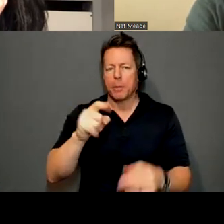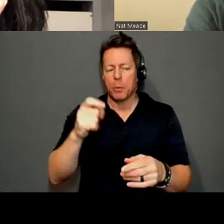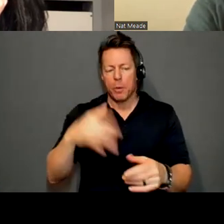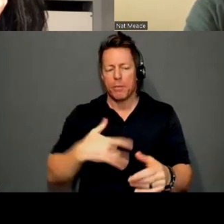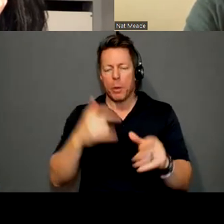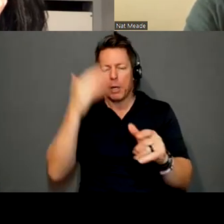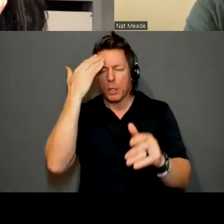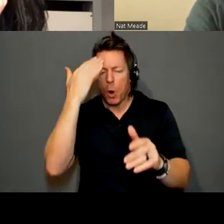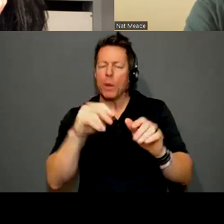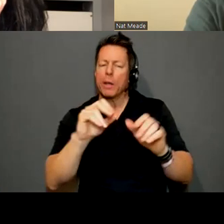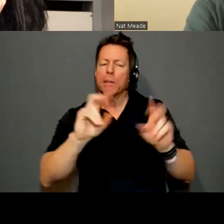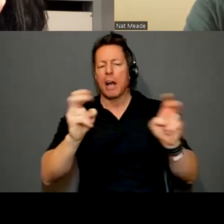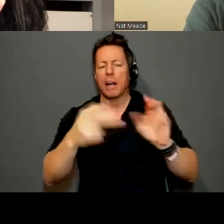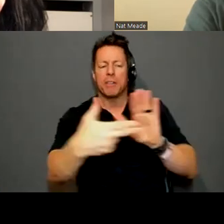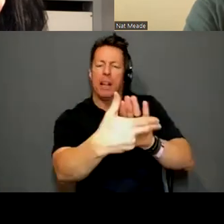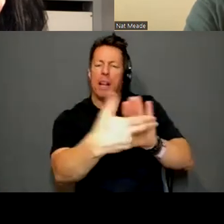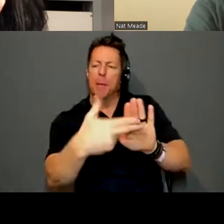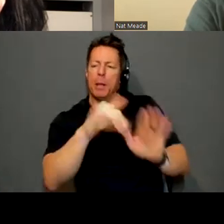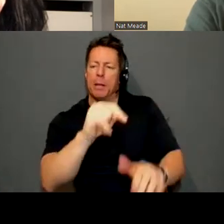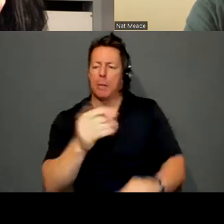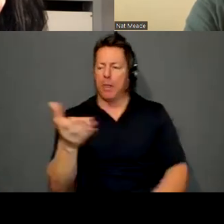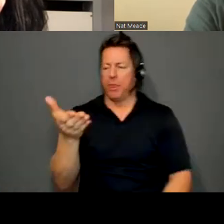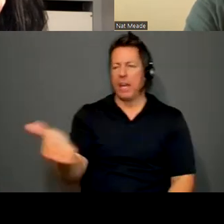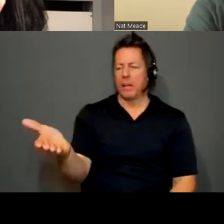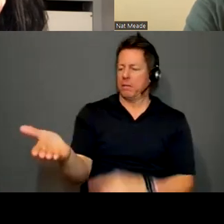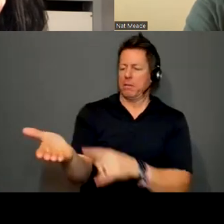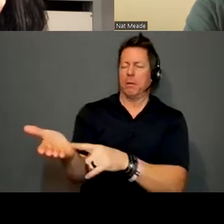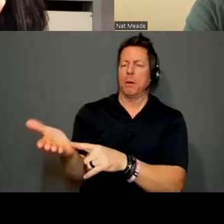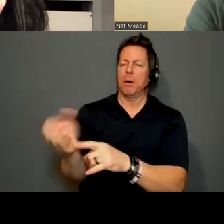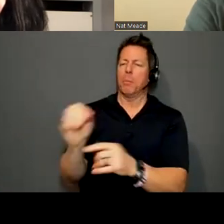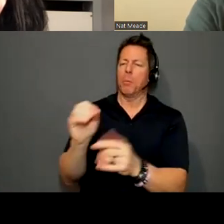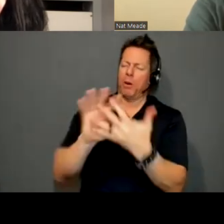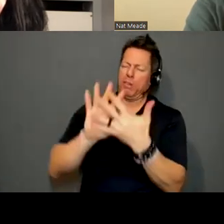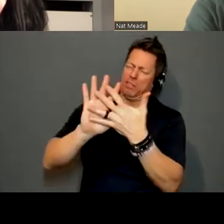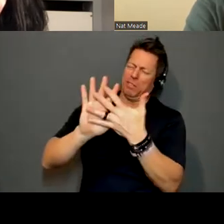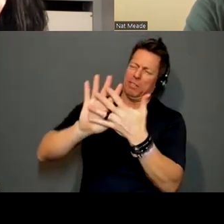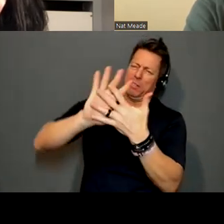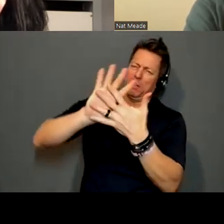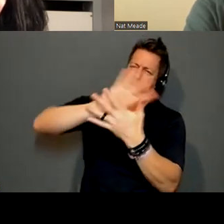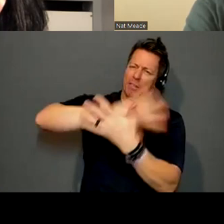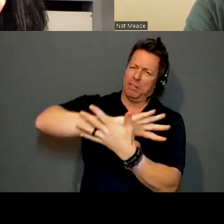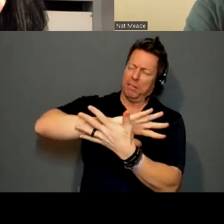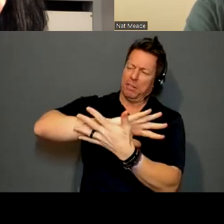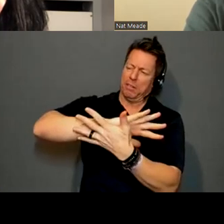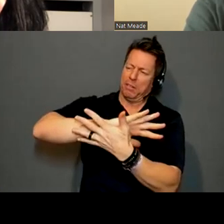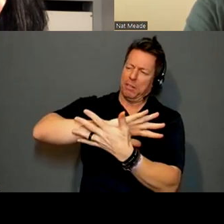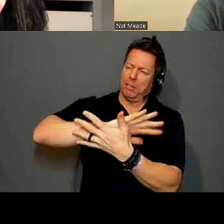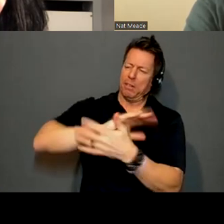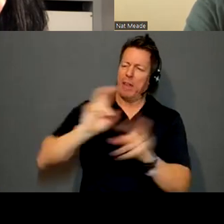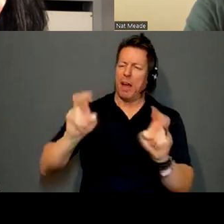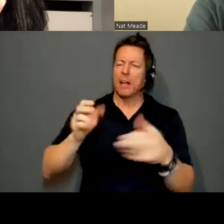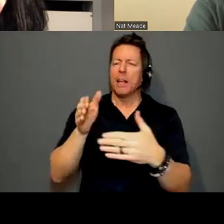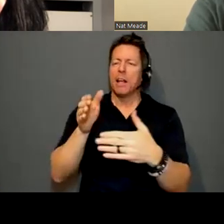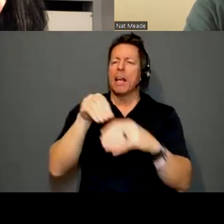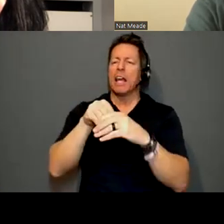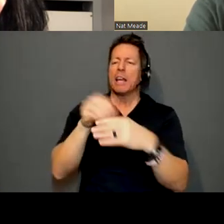prescribe a name to it. And then a thing is something far more ambiguous. It's a more in-between space. Um,